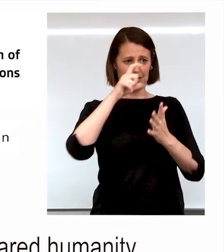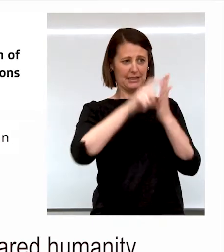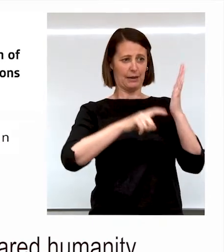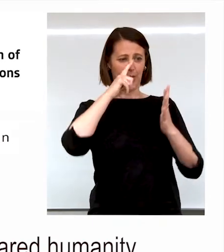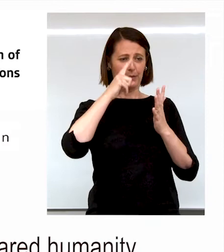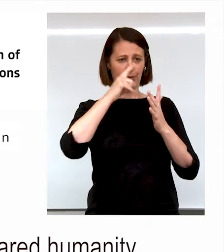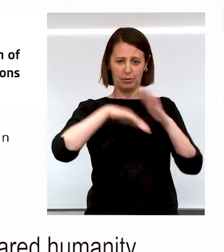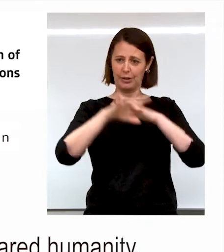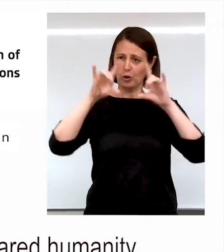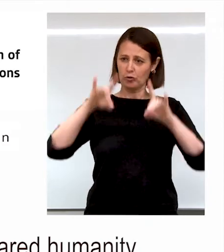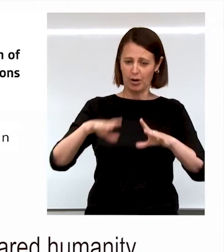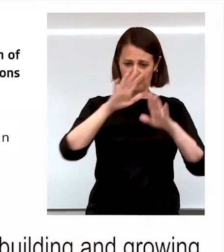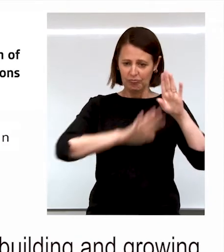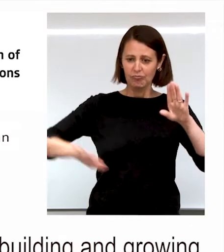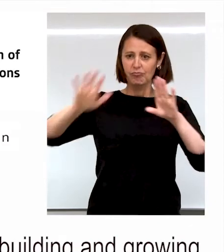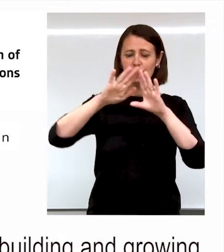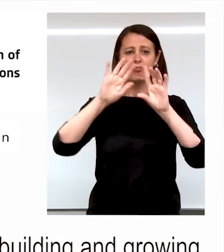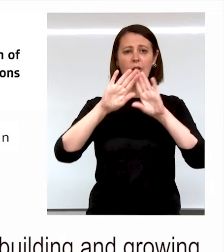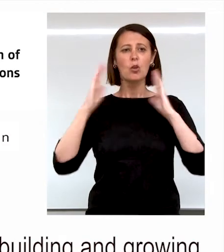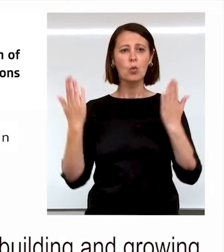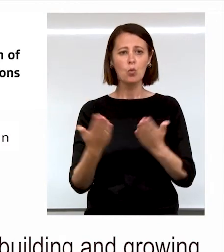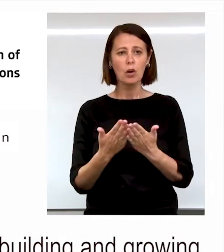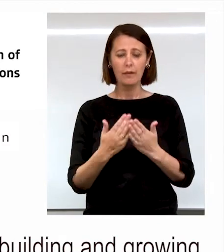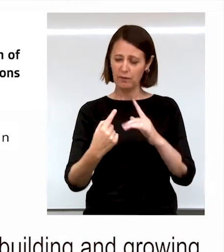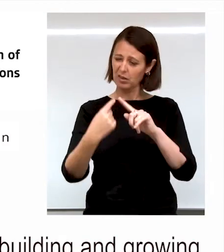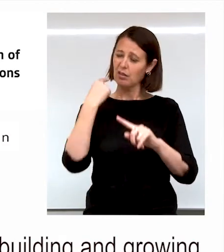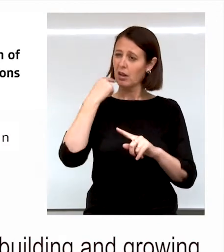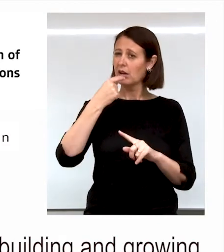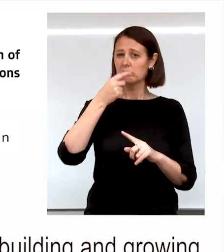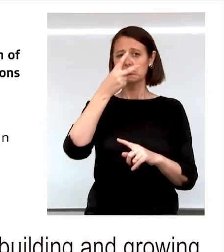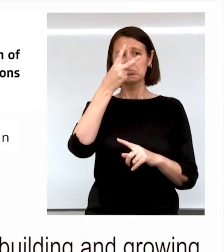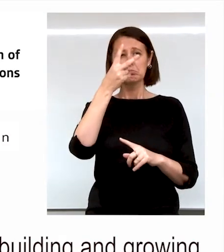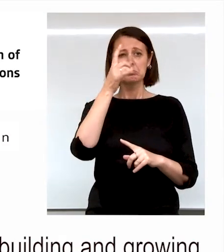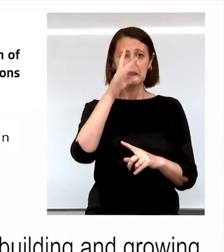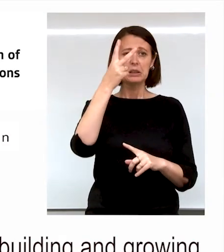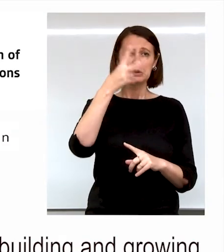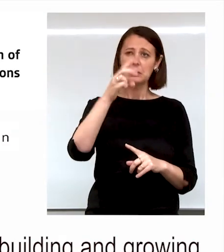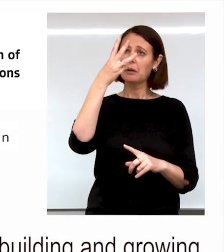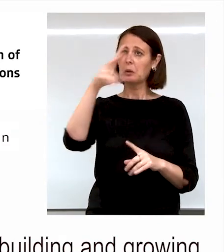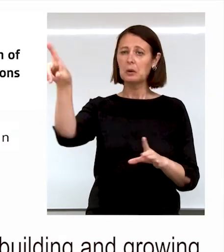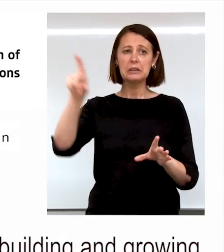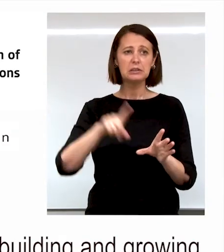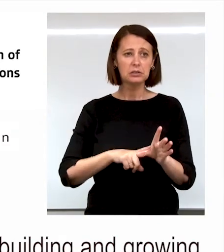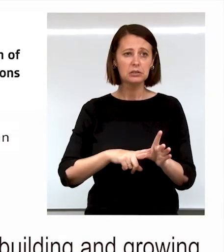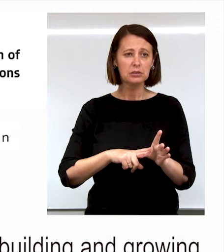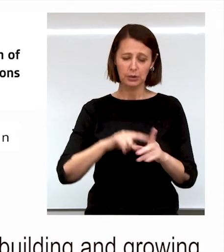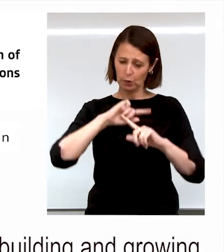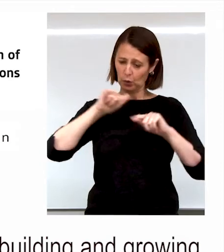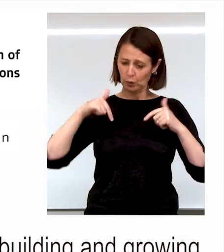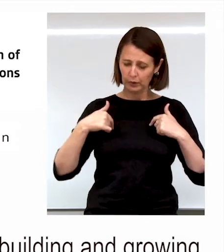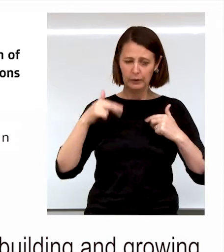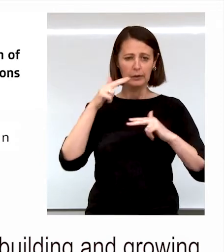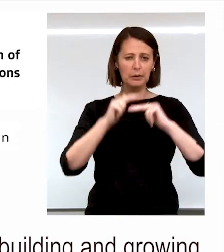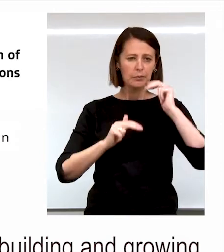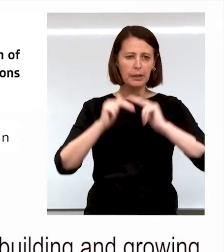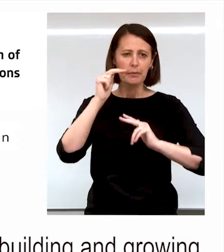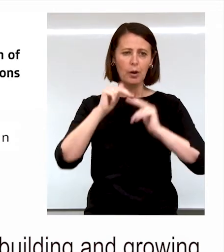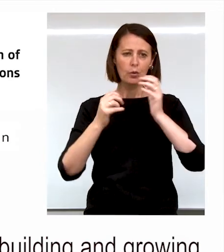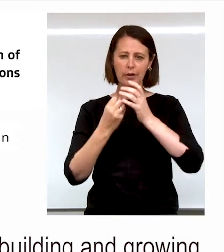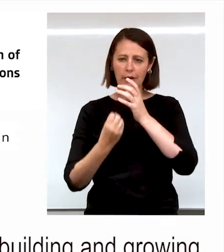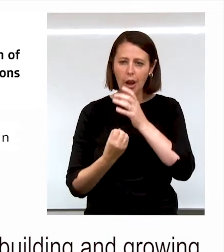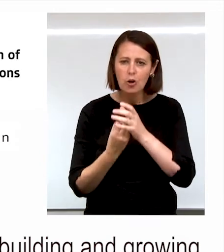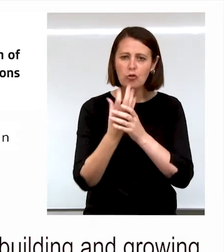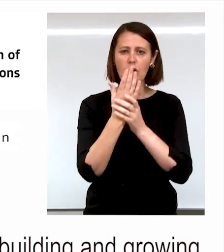Australia and around the world for the last few decades we have been building and